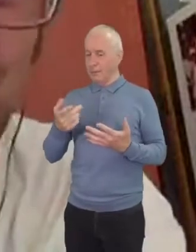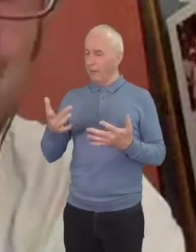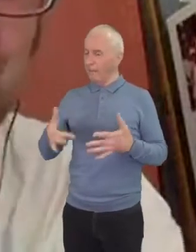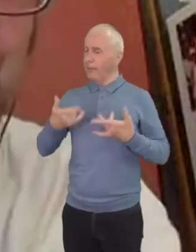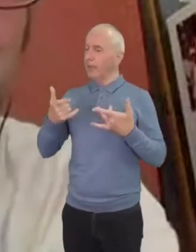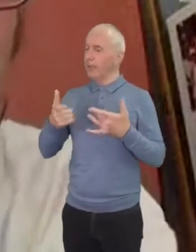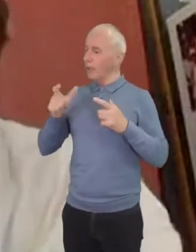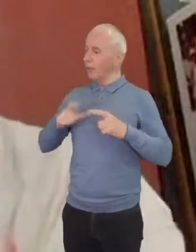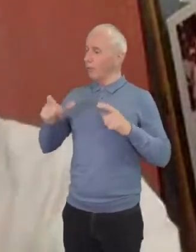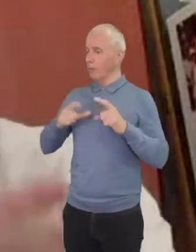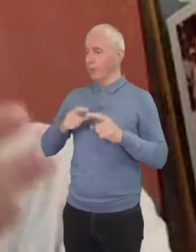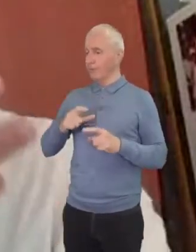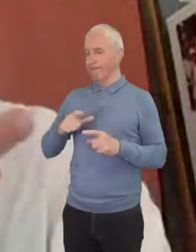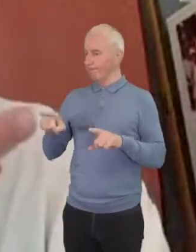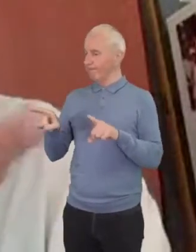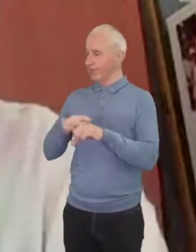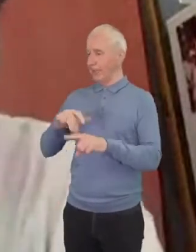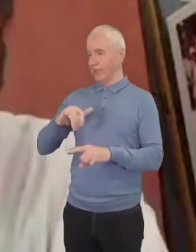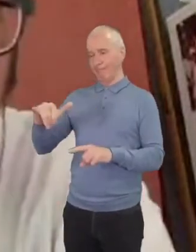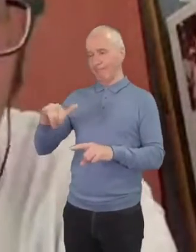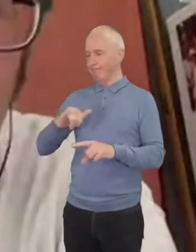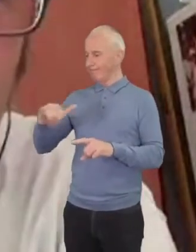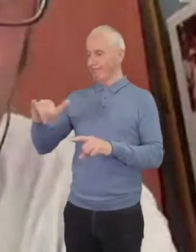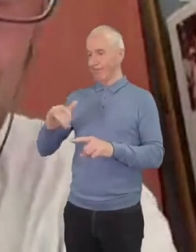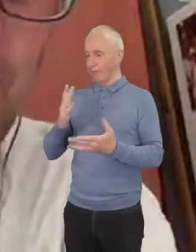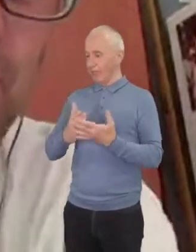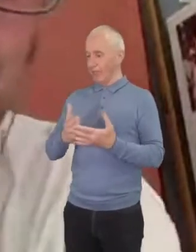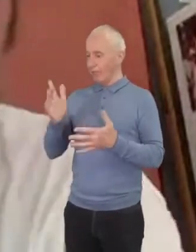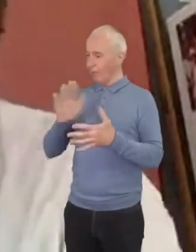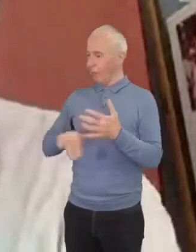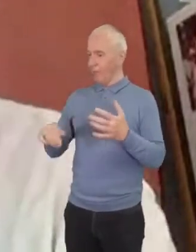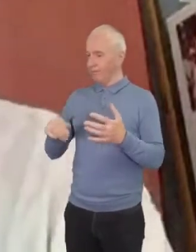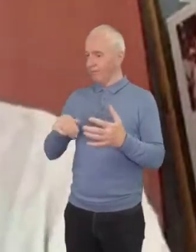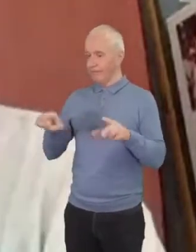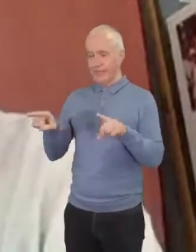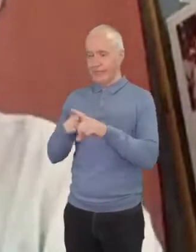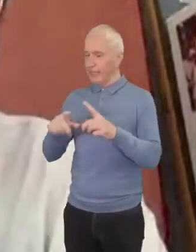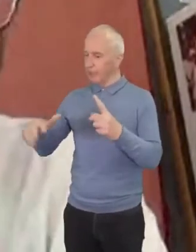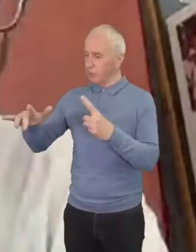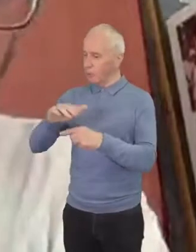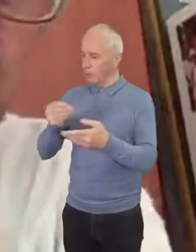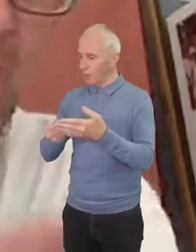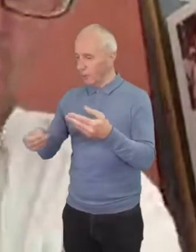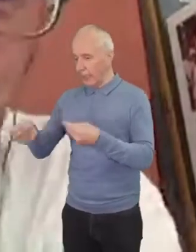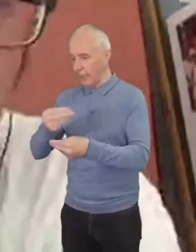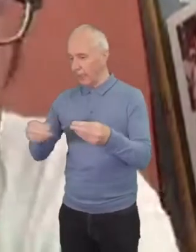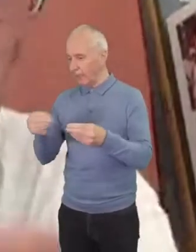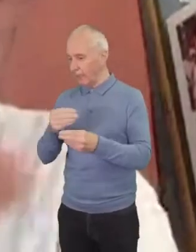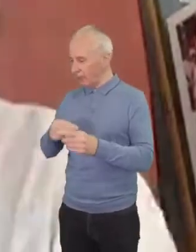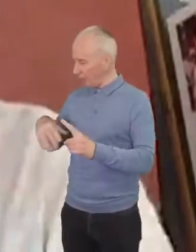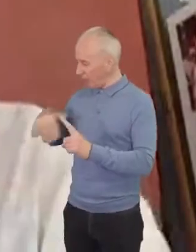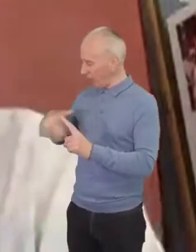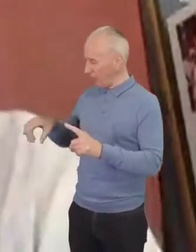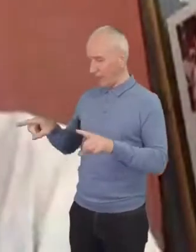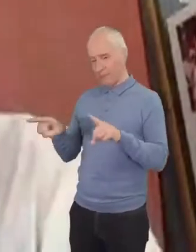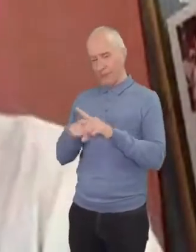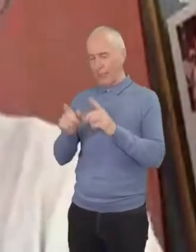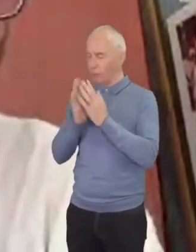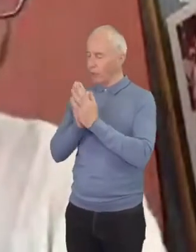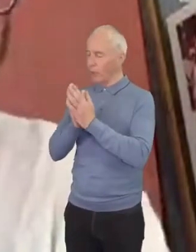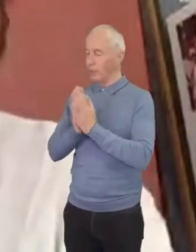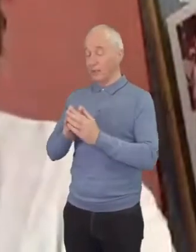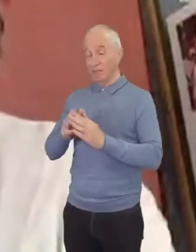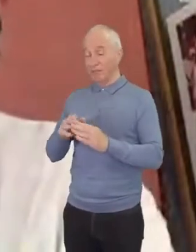are like us who are from from the same socioeconomic background from the same religious background speak the same